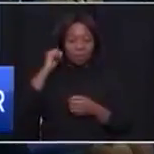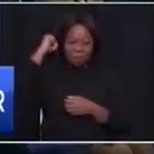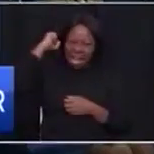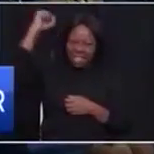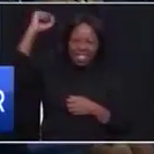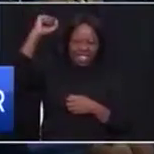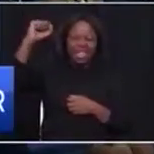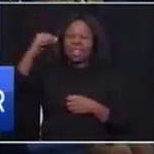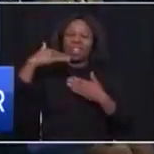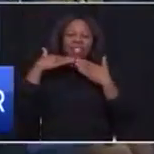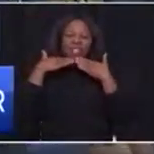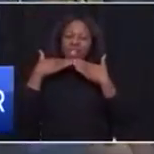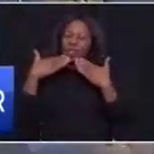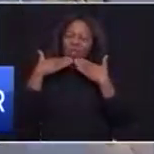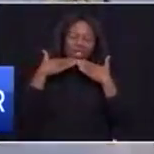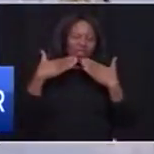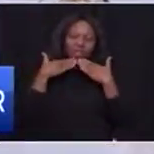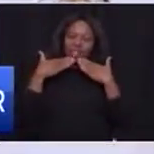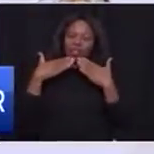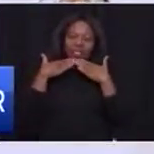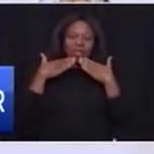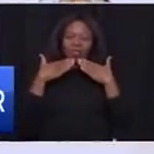we thank you very very much